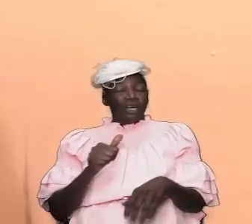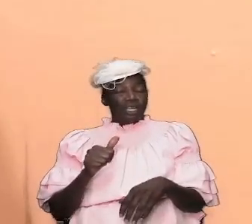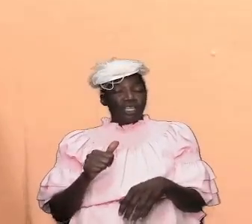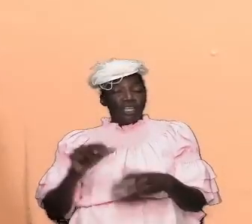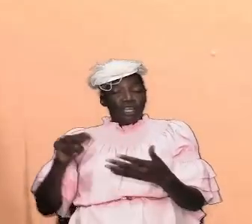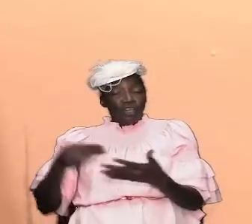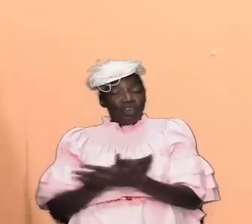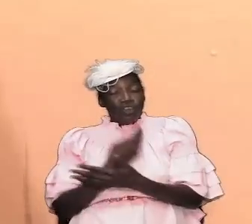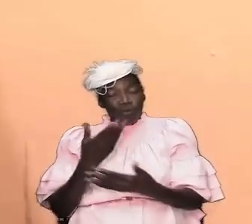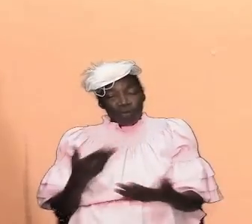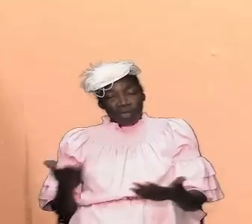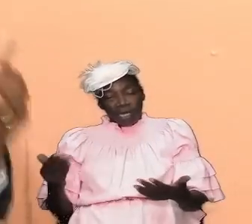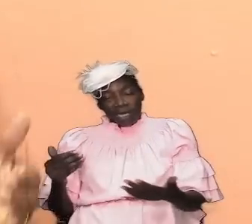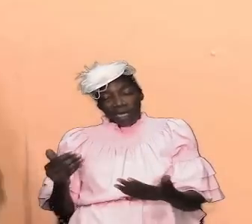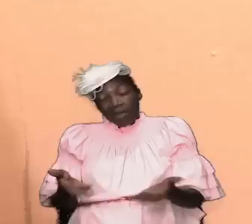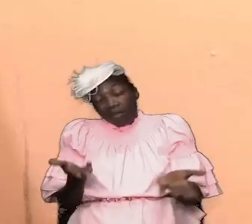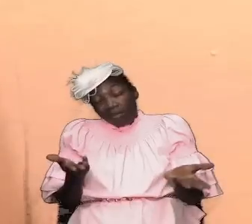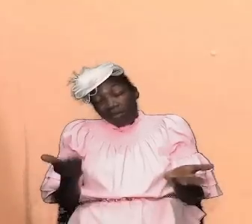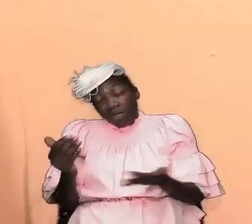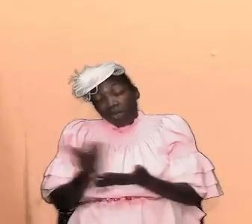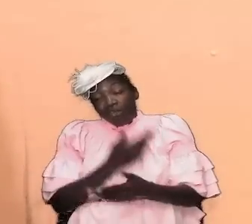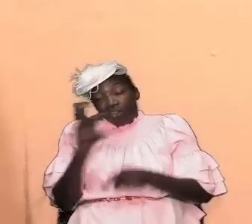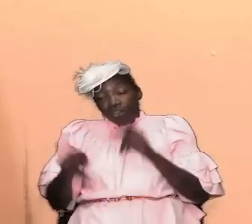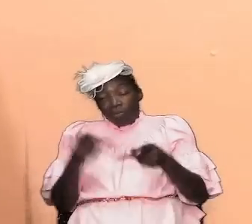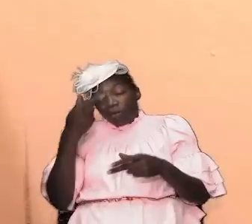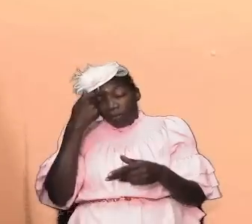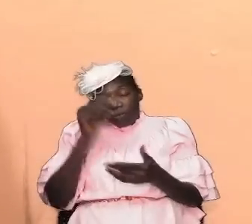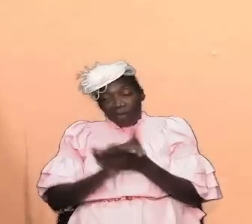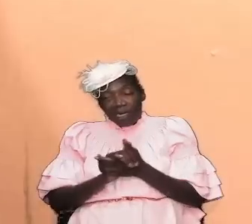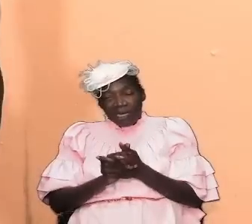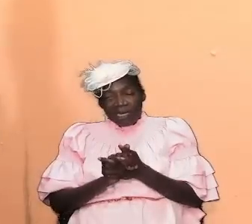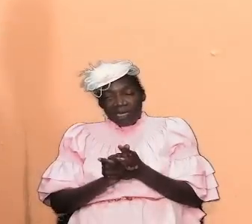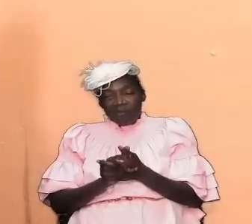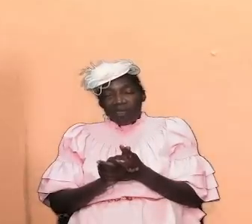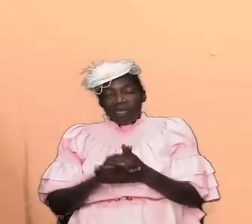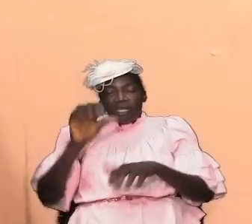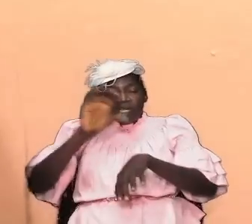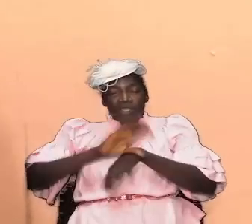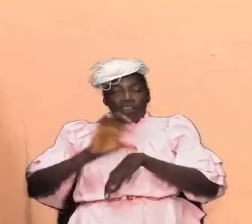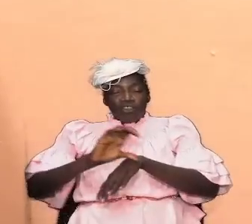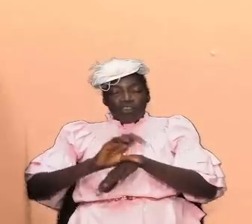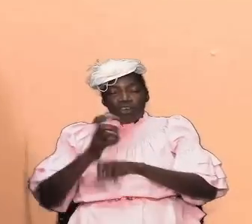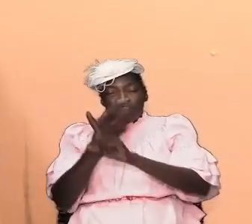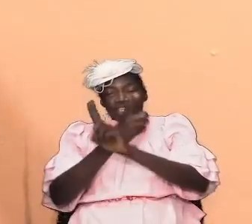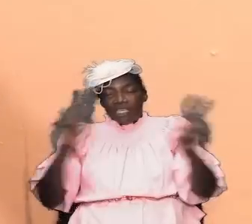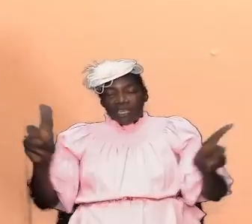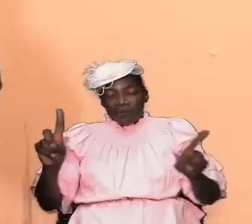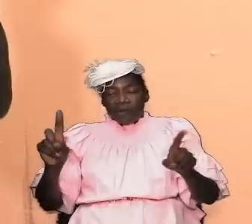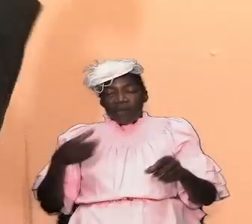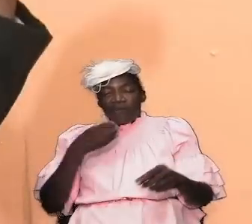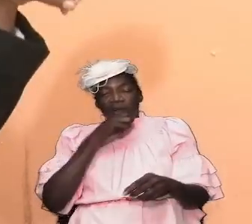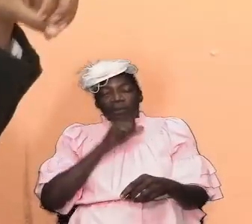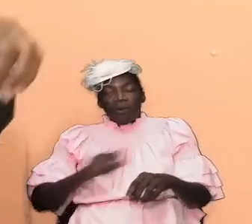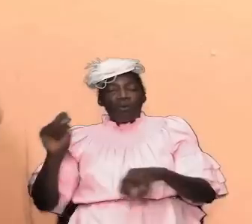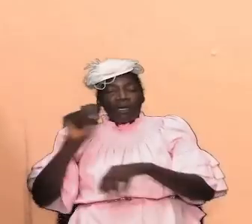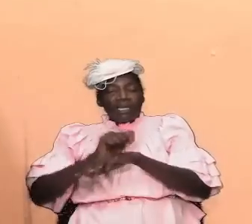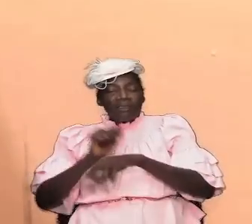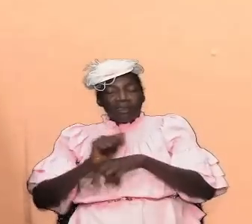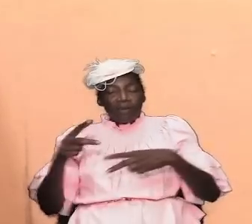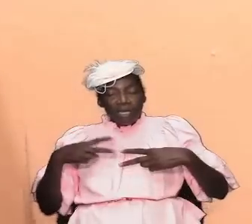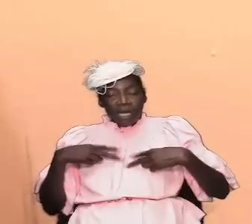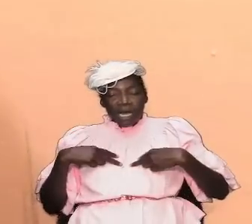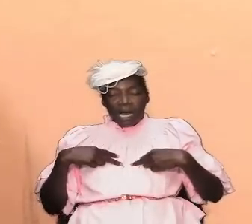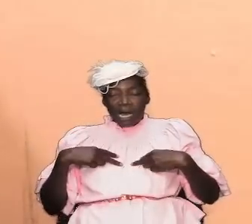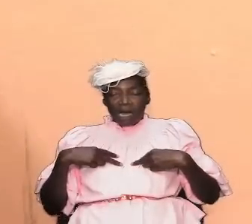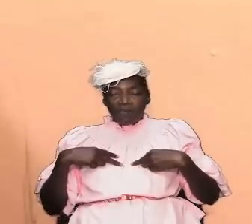therefore there are some folks who believe that because the church is different from what happened in the old testament it has nothing to do with the